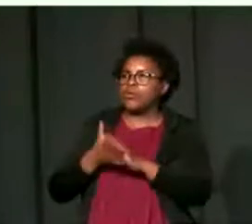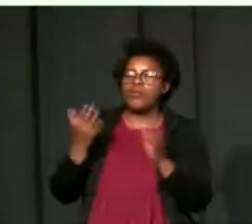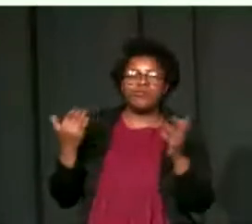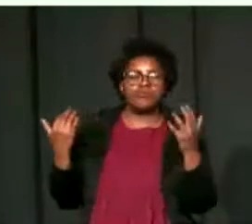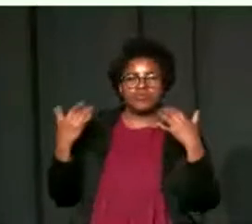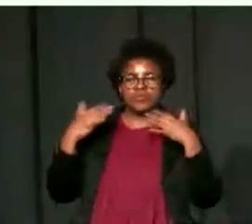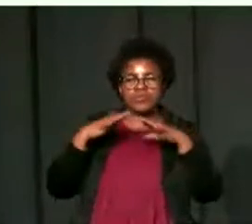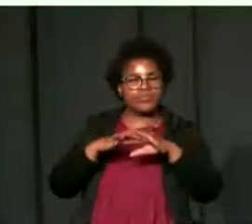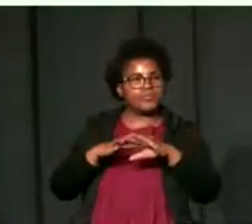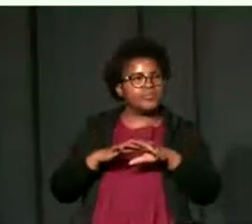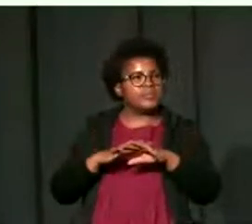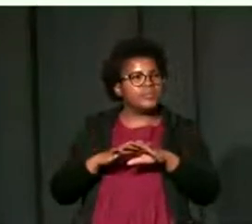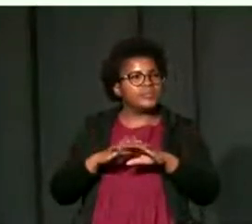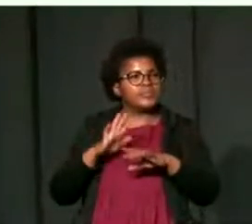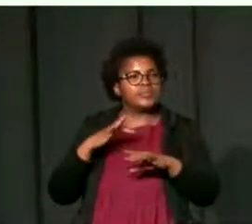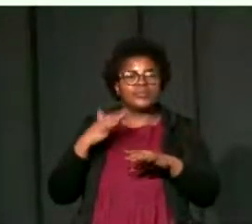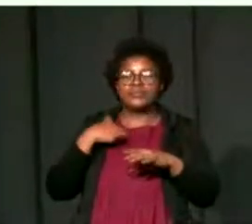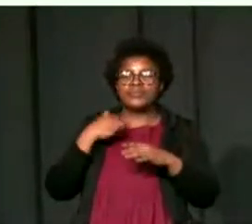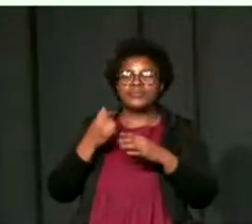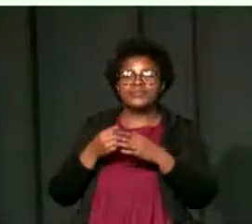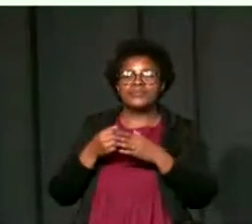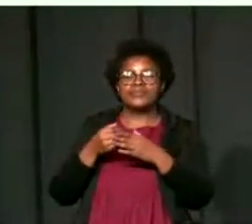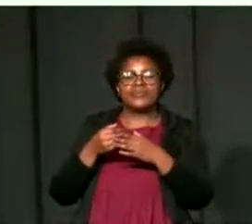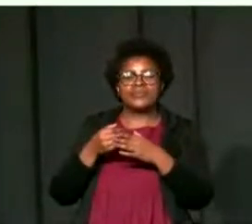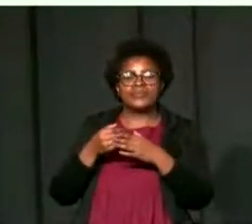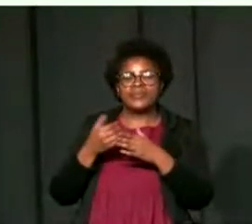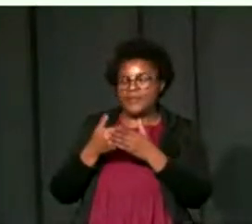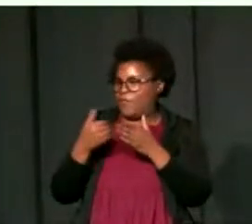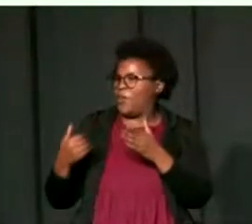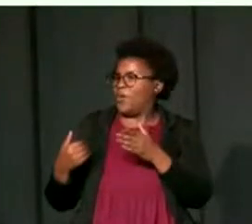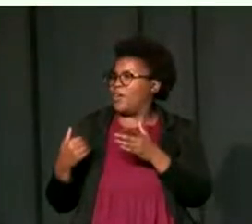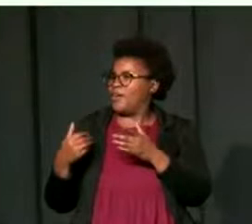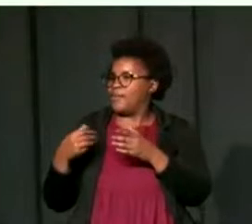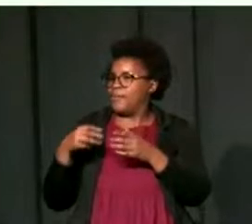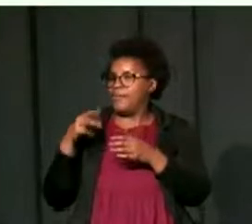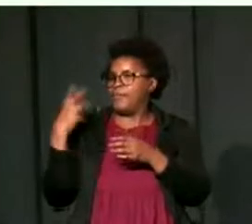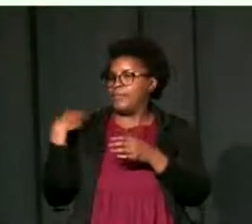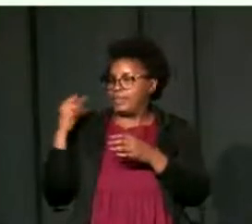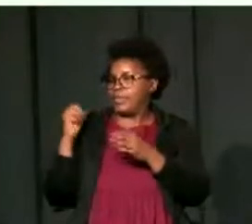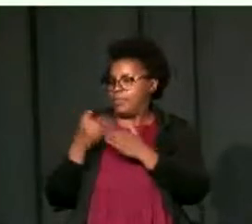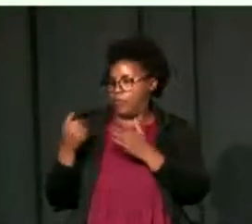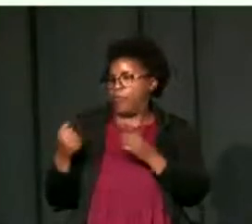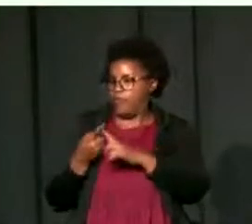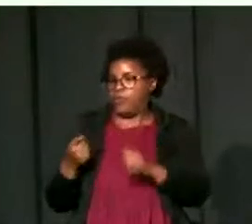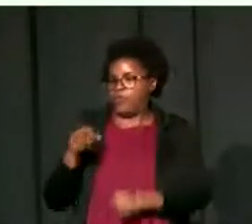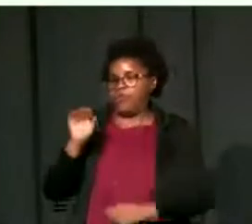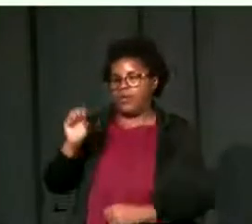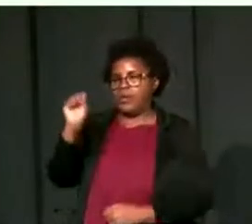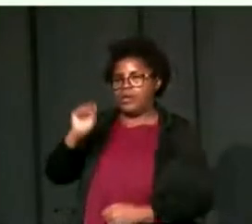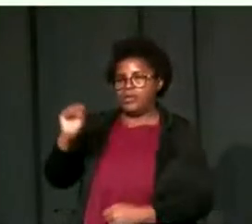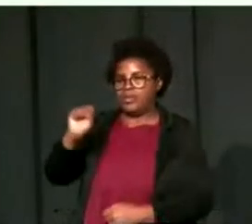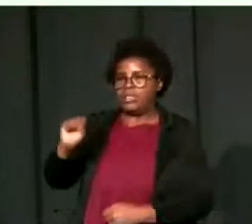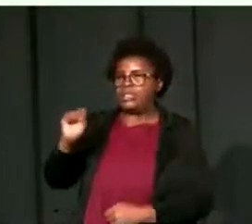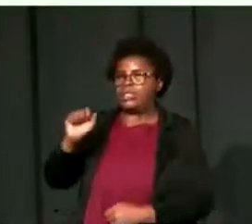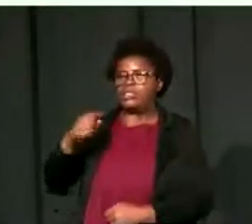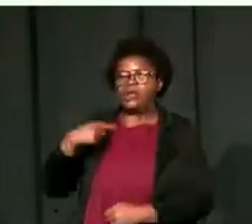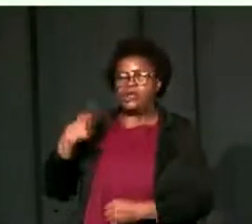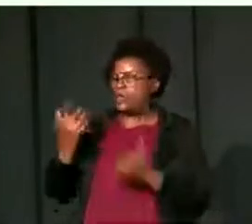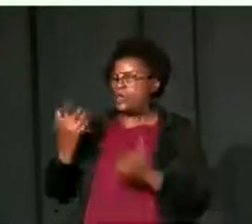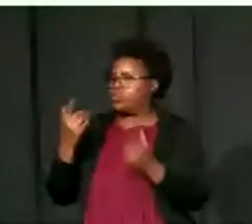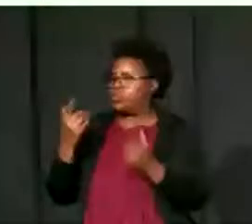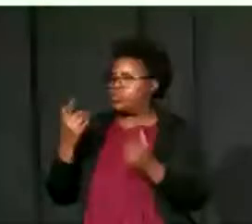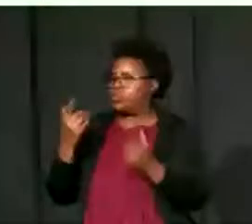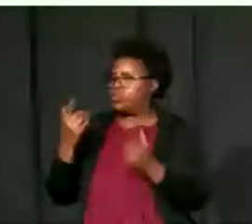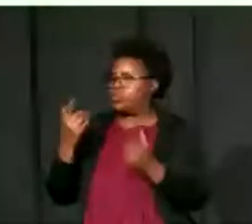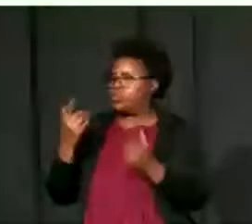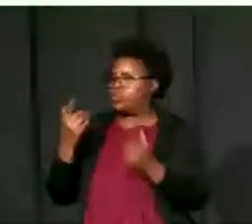was actually his predecessor, the Minister of Education in Seashells, and said, how do you get it right? Because we're